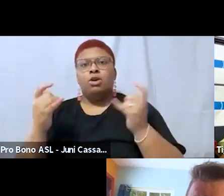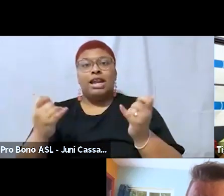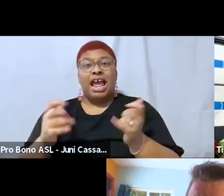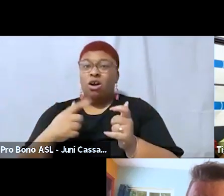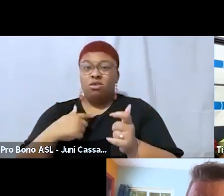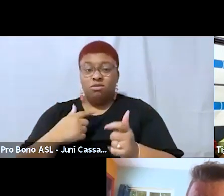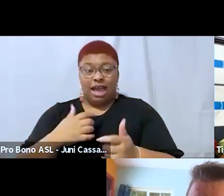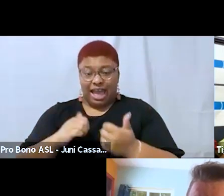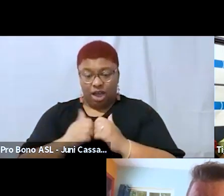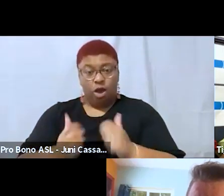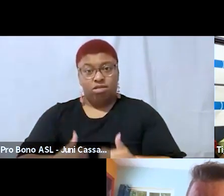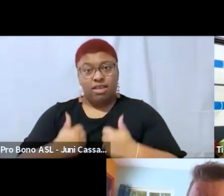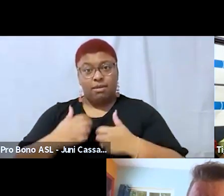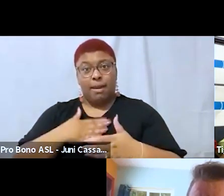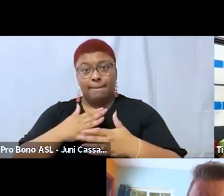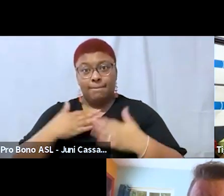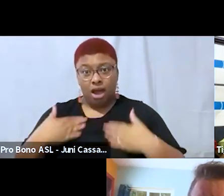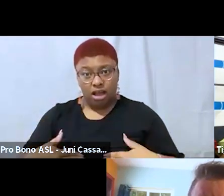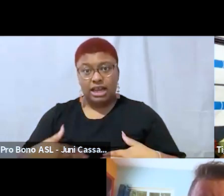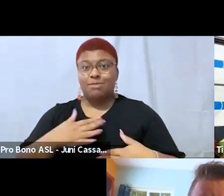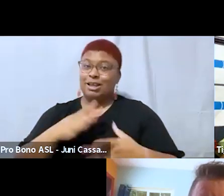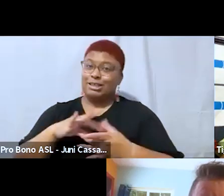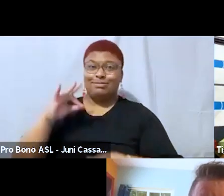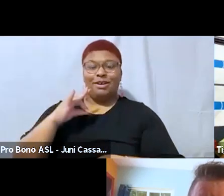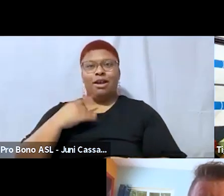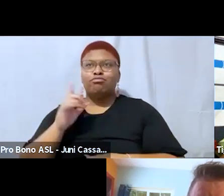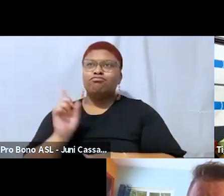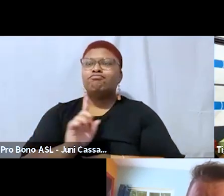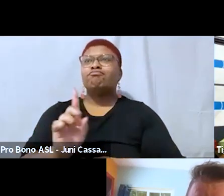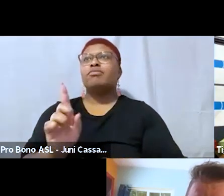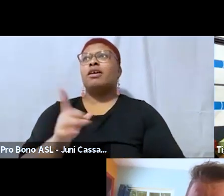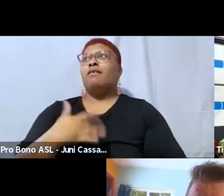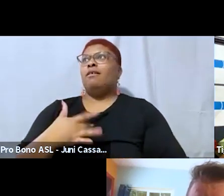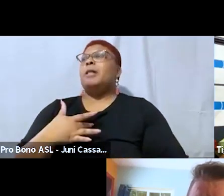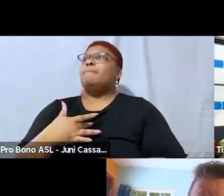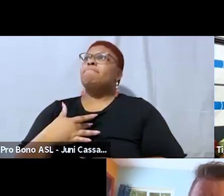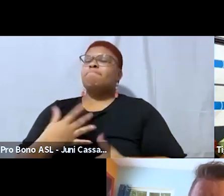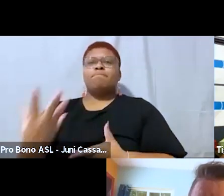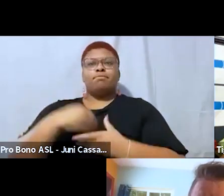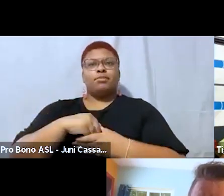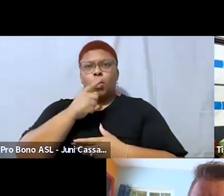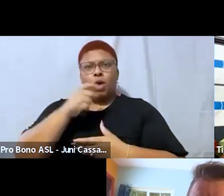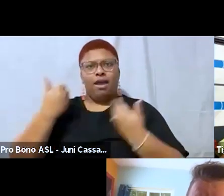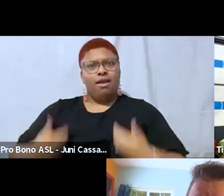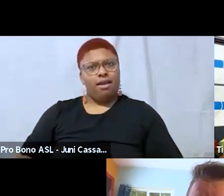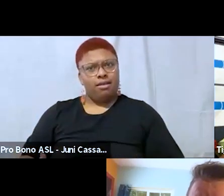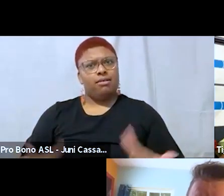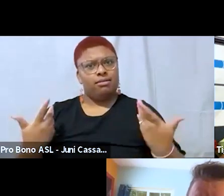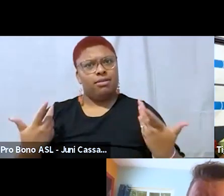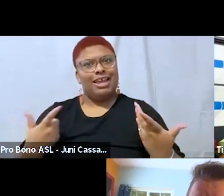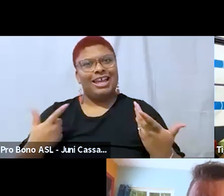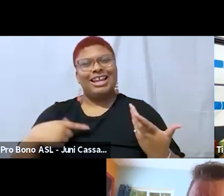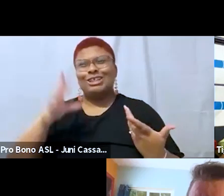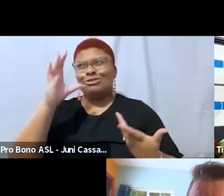body how i exist in my spirit it's just a part of who i am and like is strange to